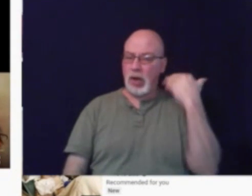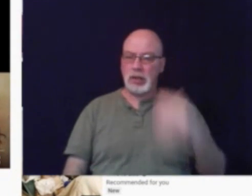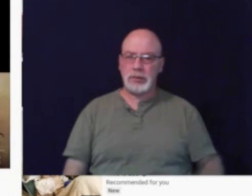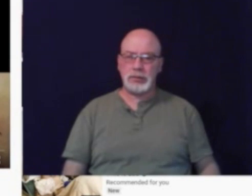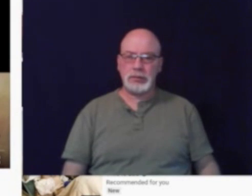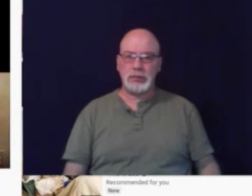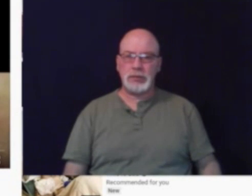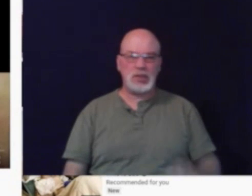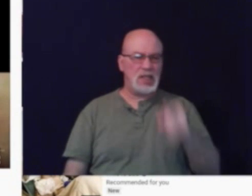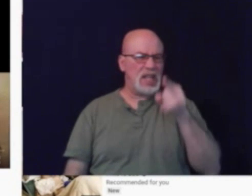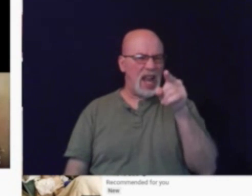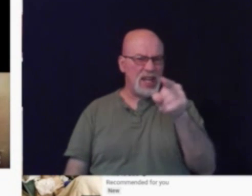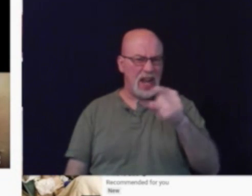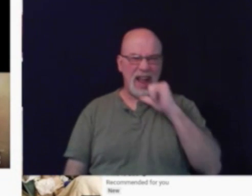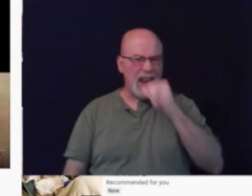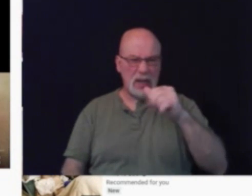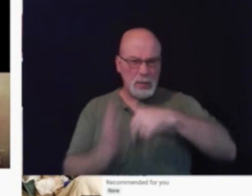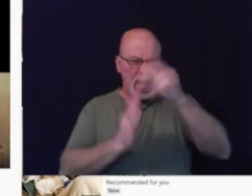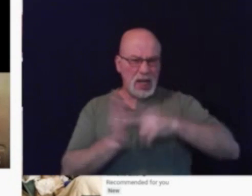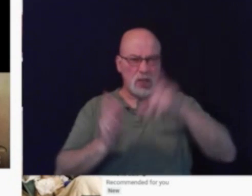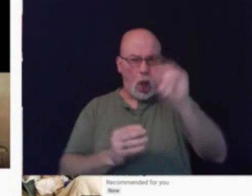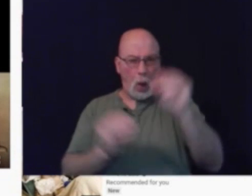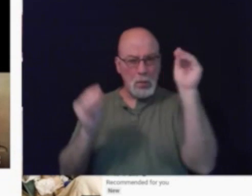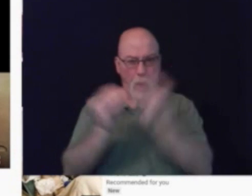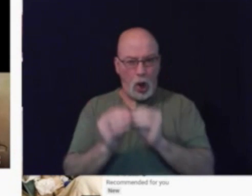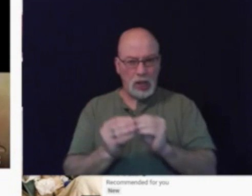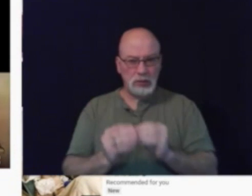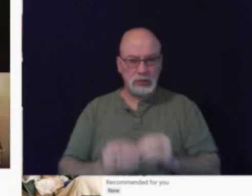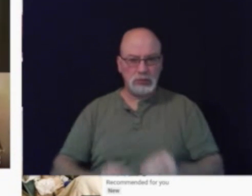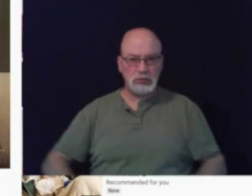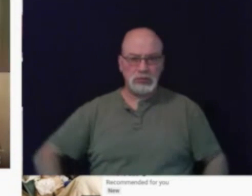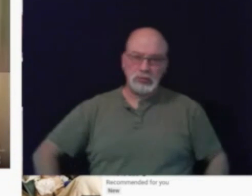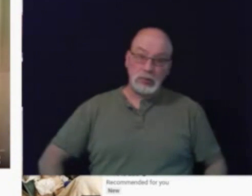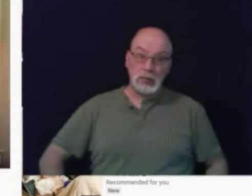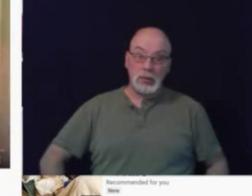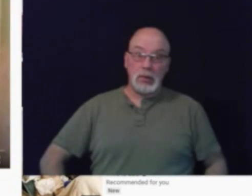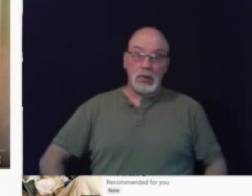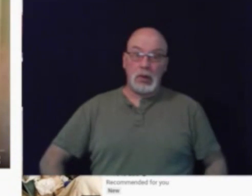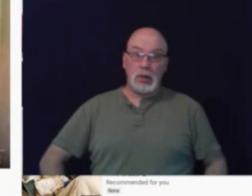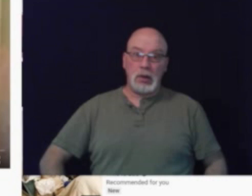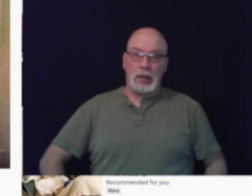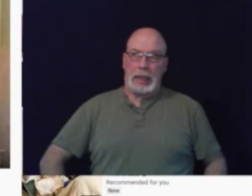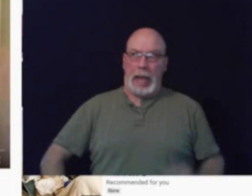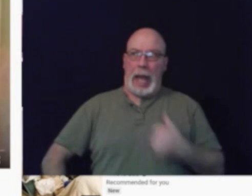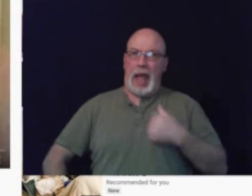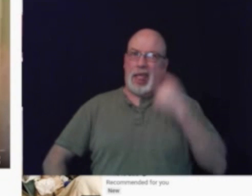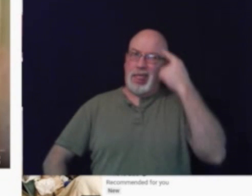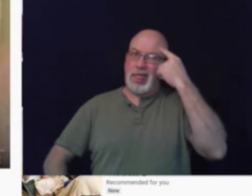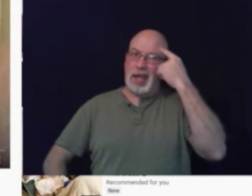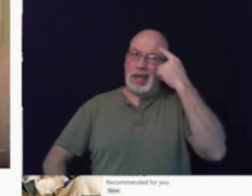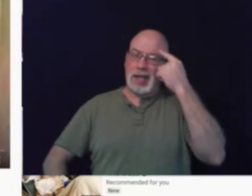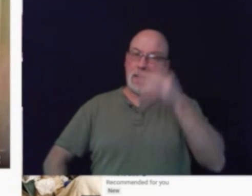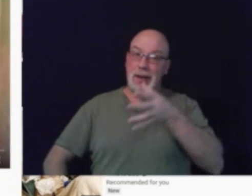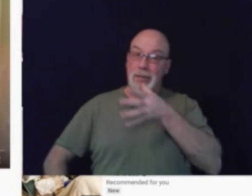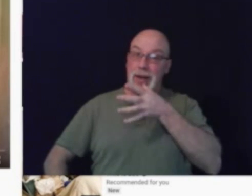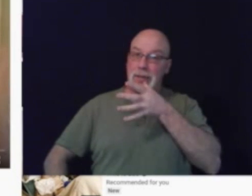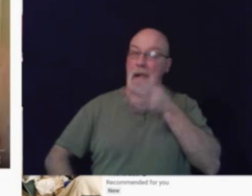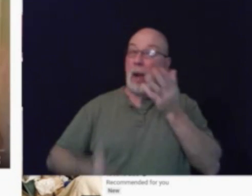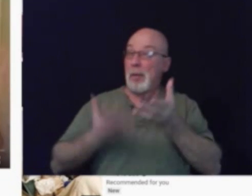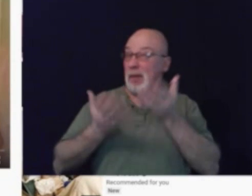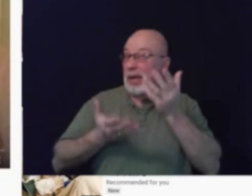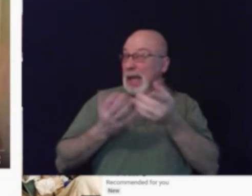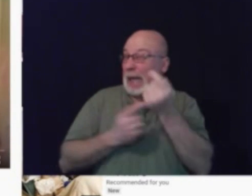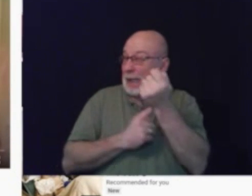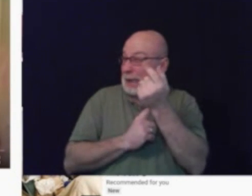You ain't gonna paint no more. I think mama might be a